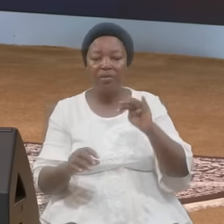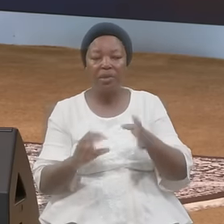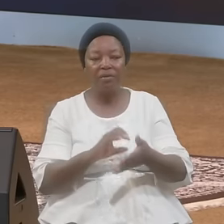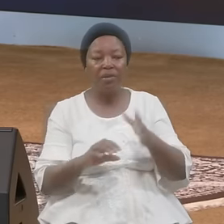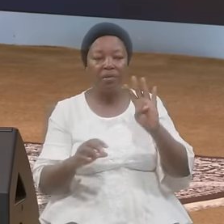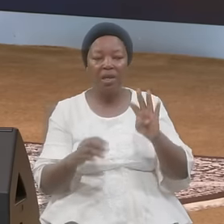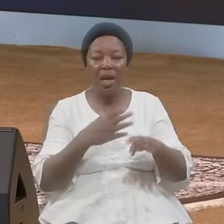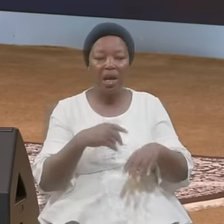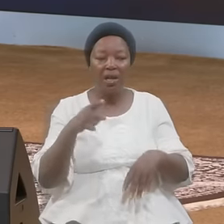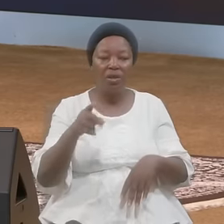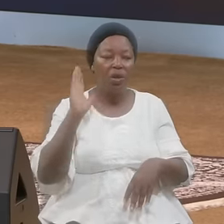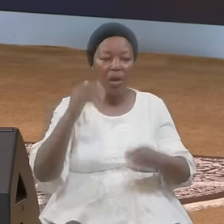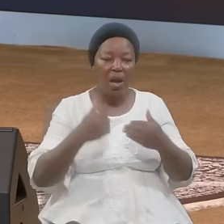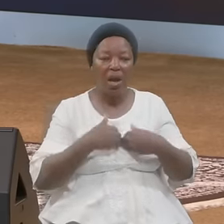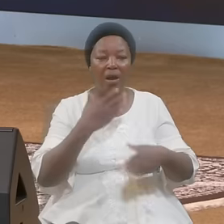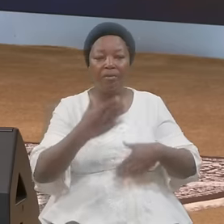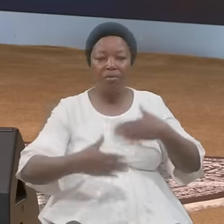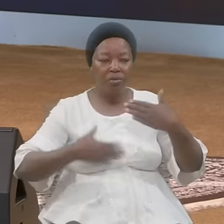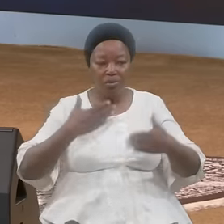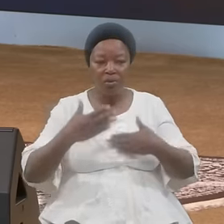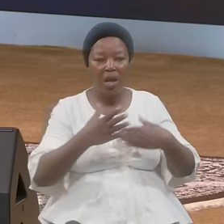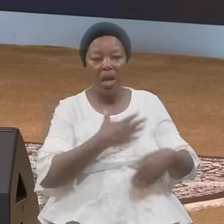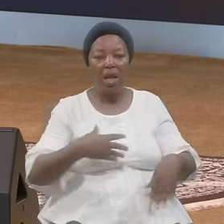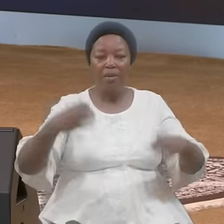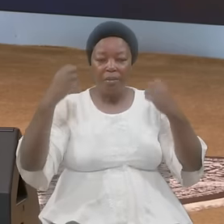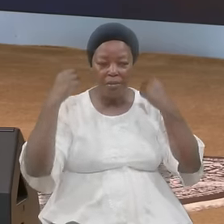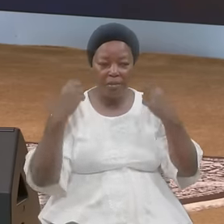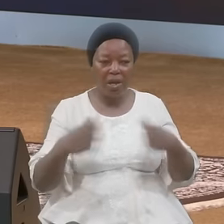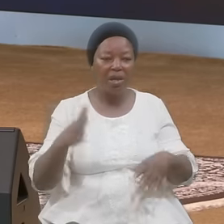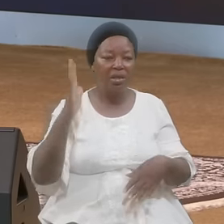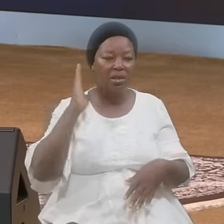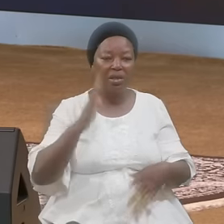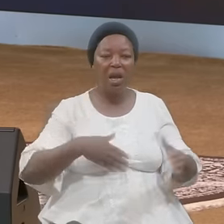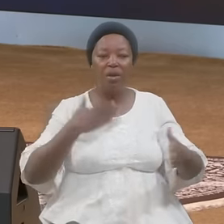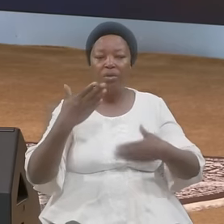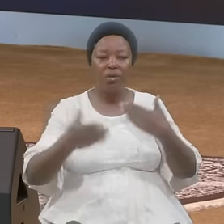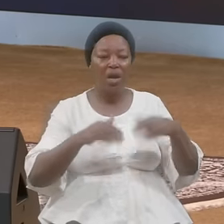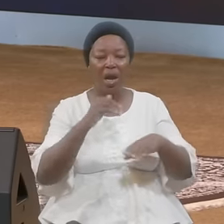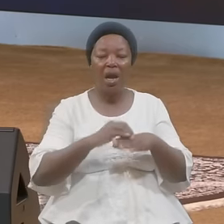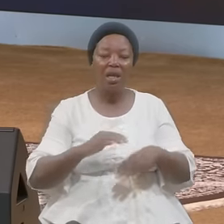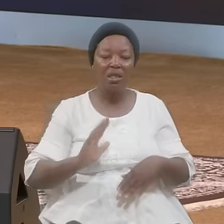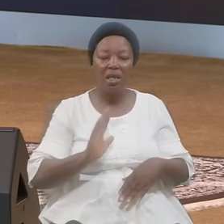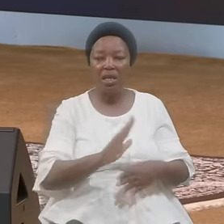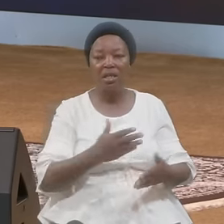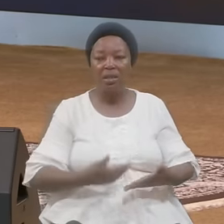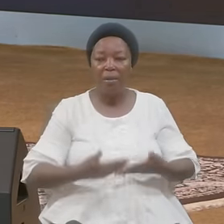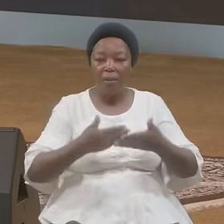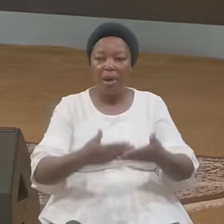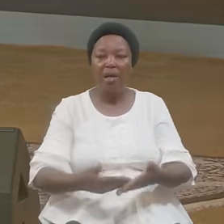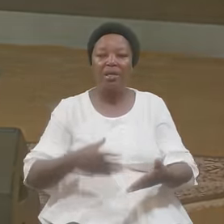Joy And Gladness And Many Shall Rejoice At His Birth Amen